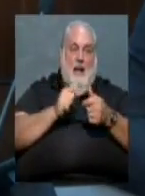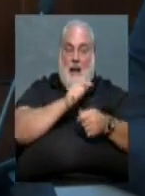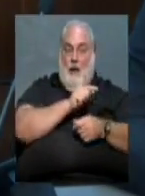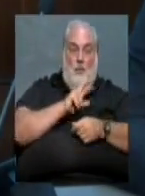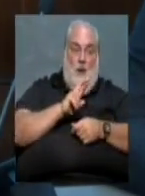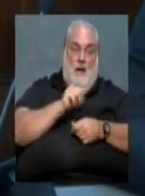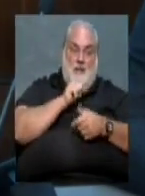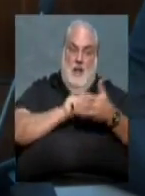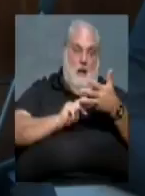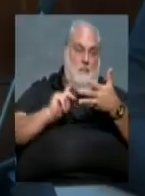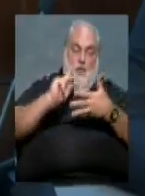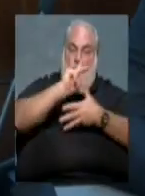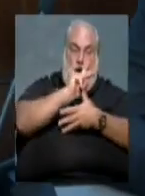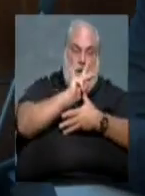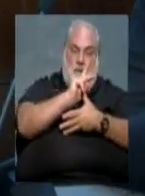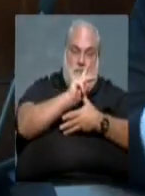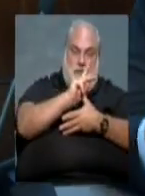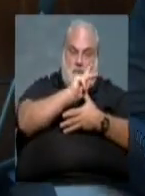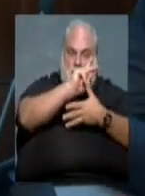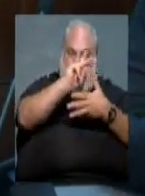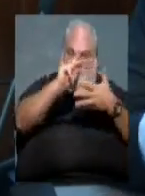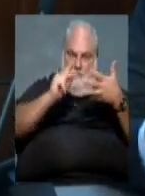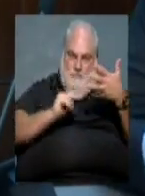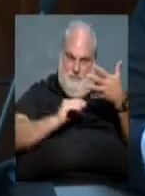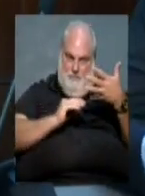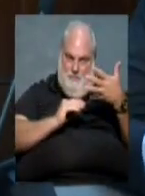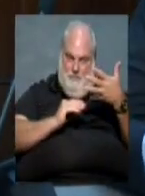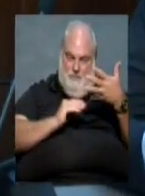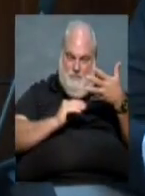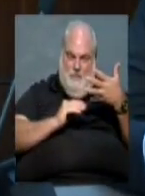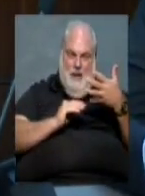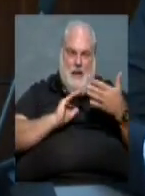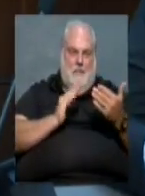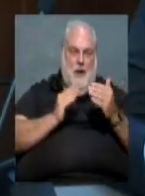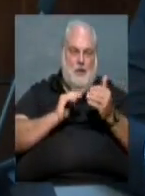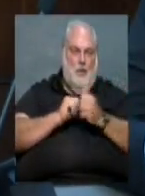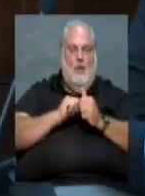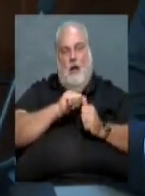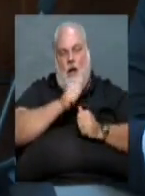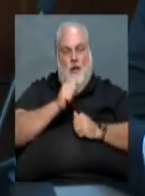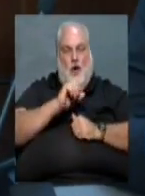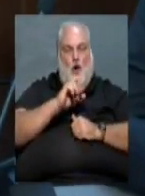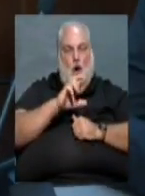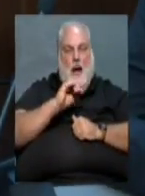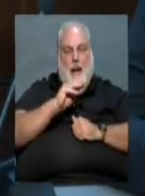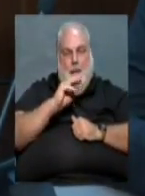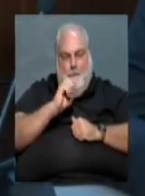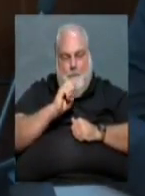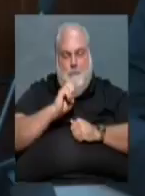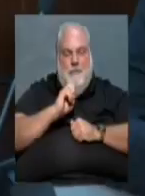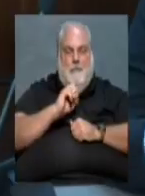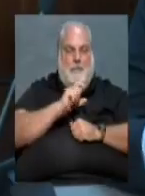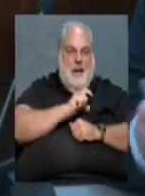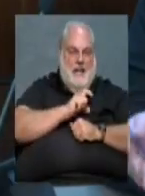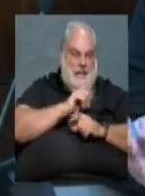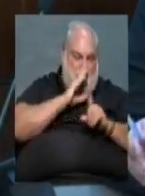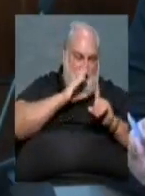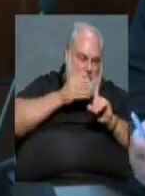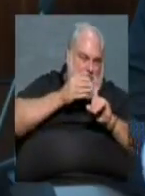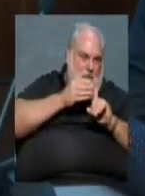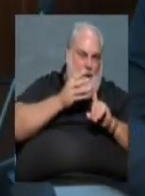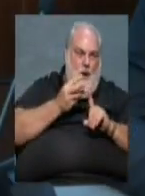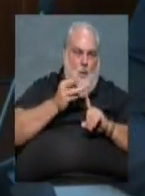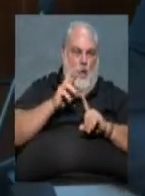very high in comparison to a lot of other kinds of crimes that are committed where we have police officers dedicated to serving